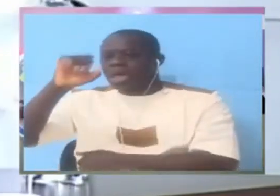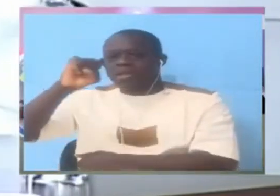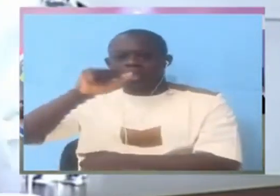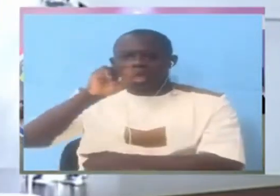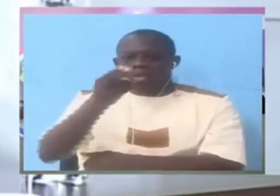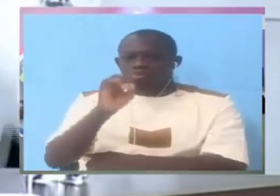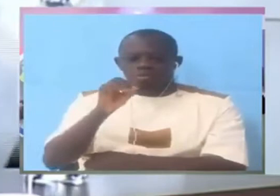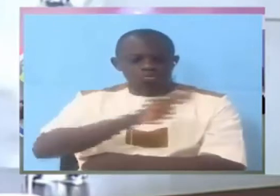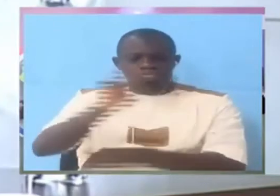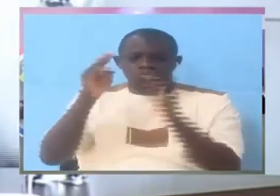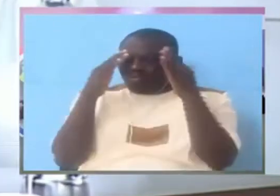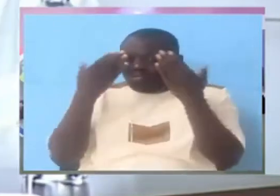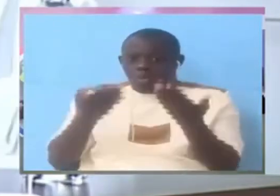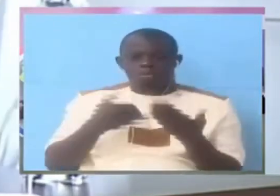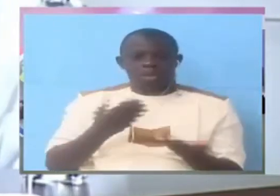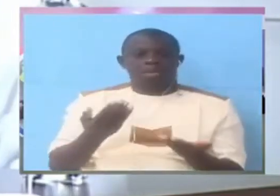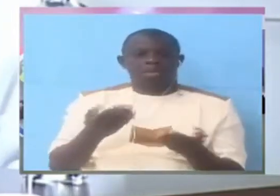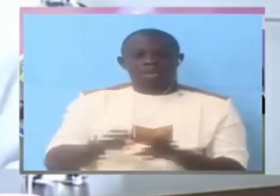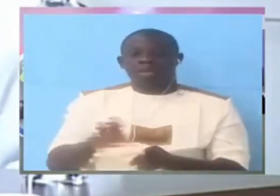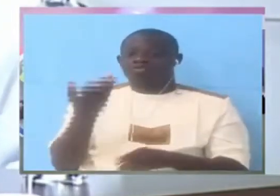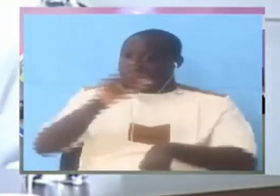They'll come and ask me, myself.